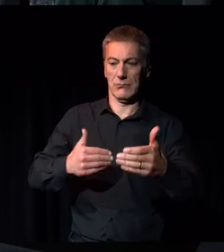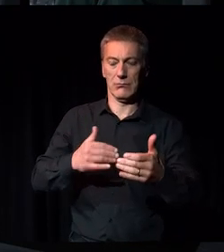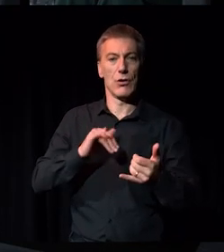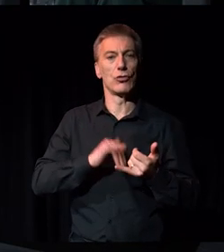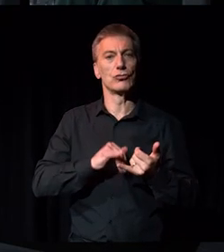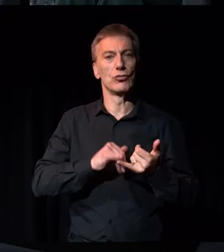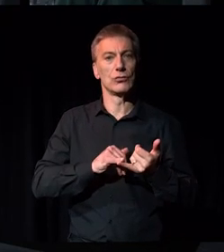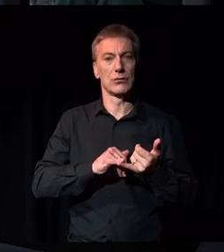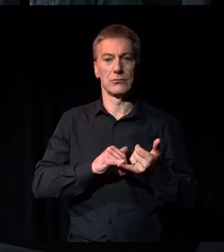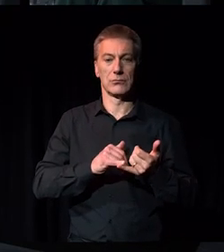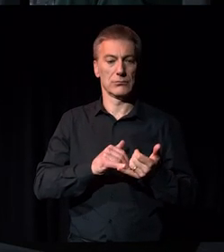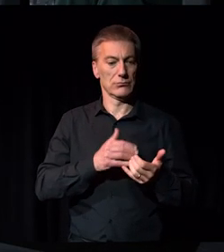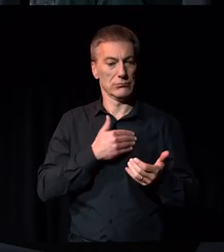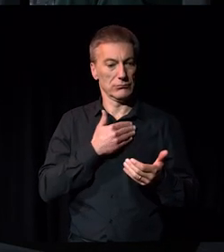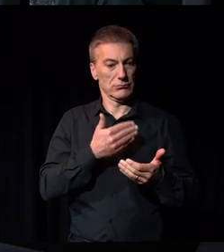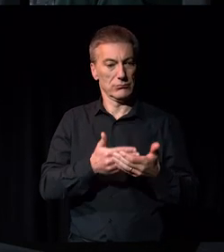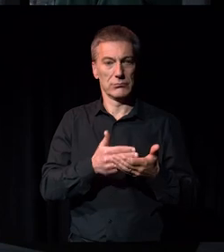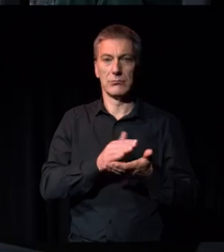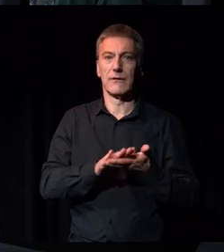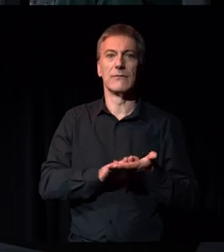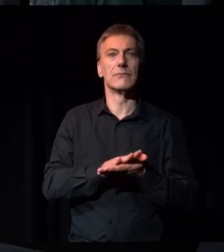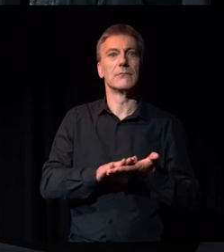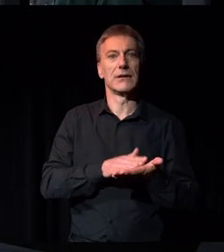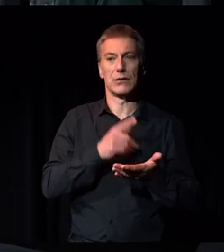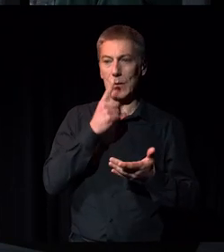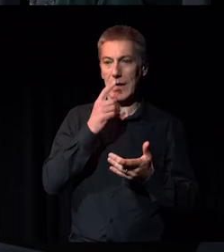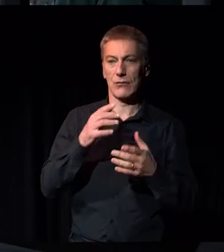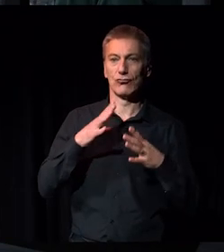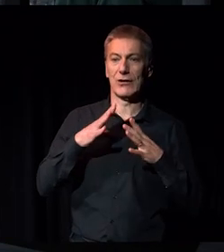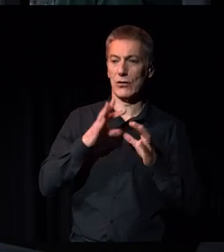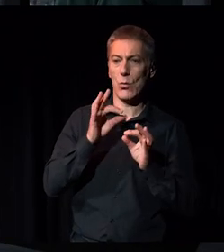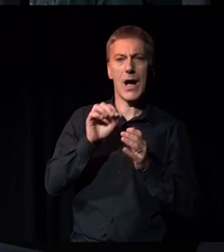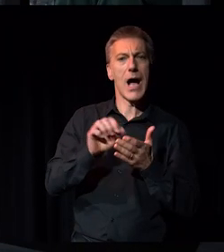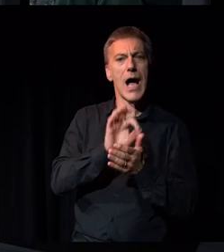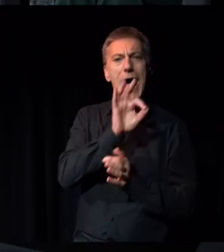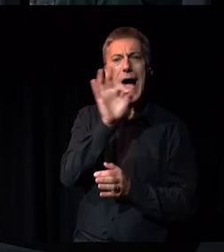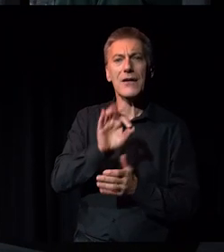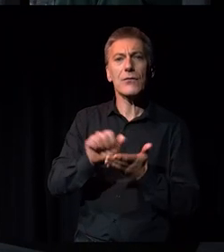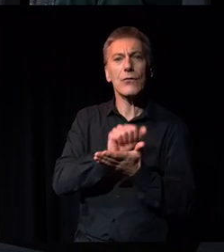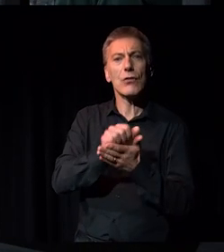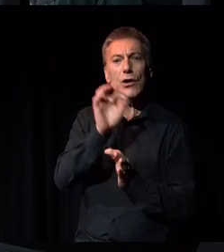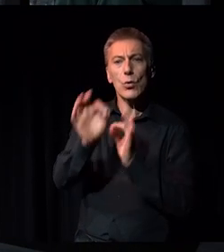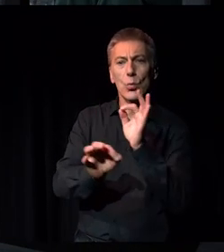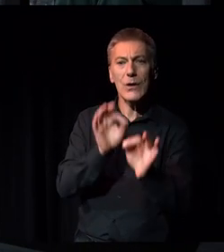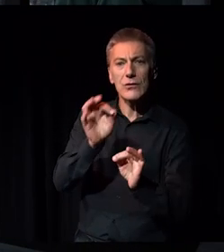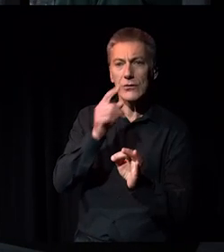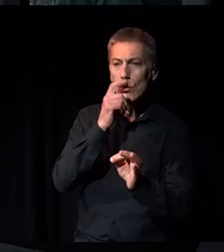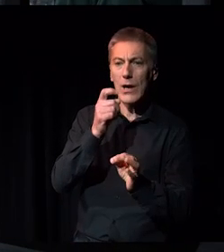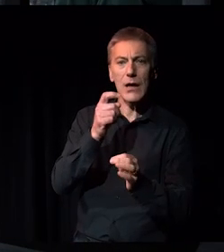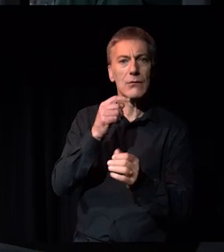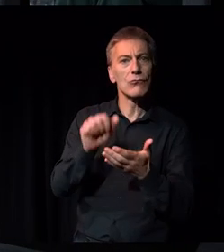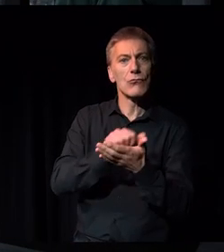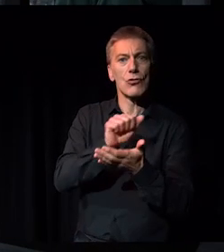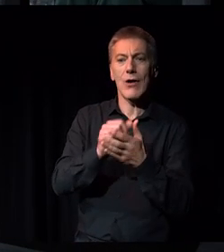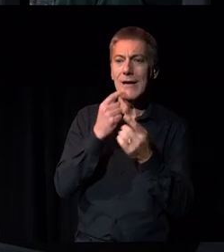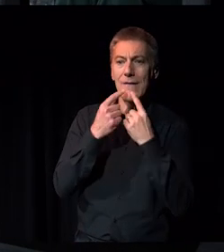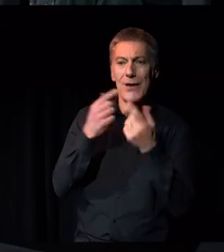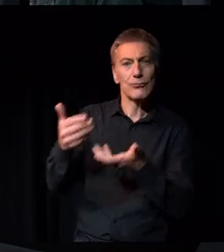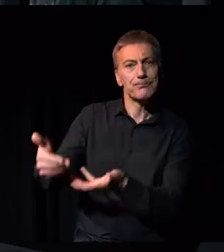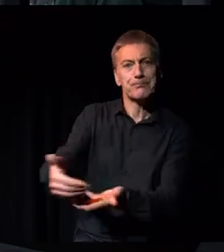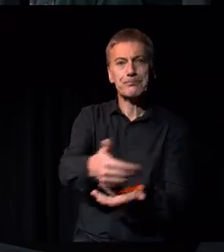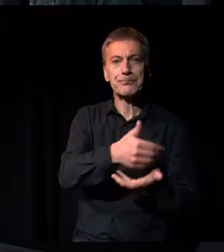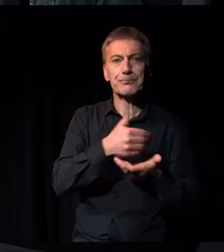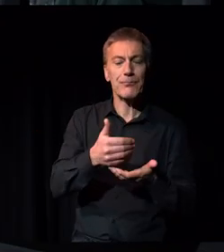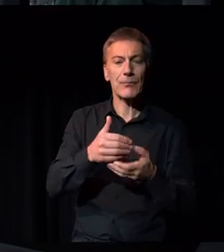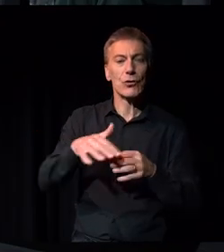has got us to a place where we can ask a question that allows us to really report and capture data on socioeconomic